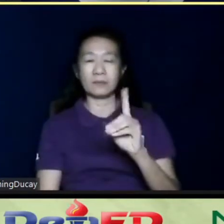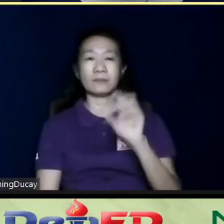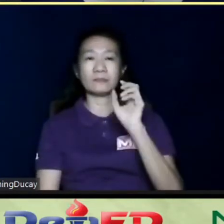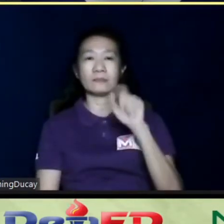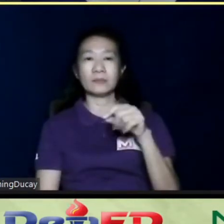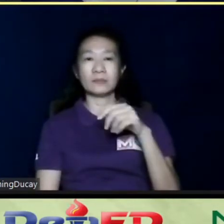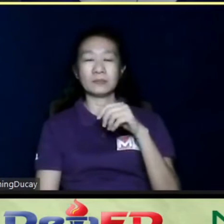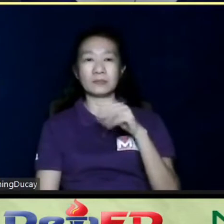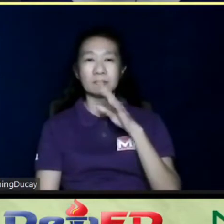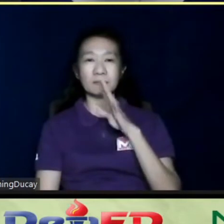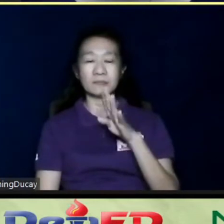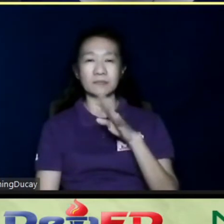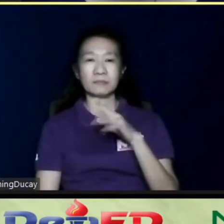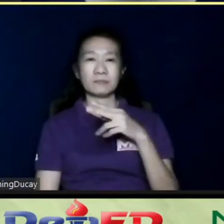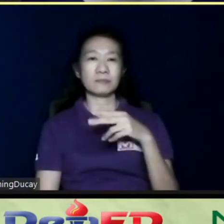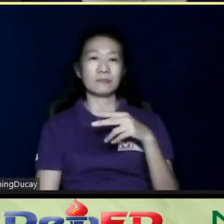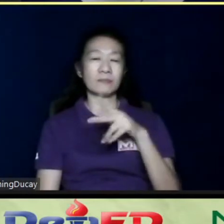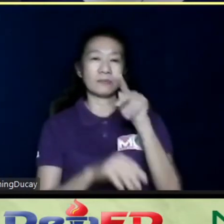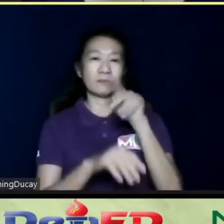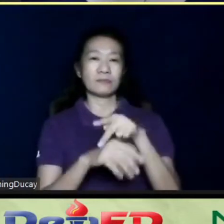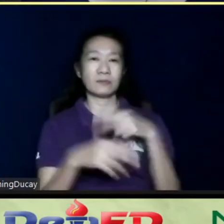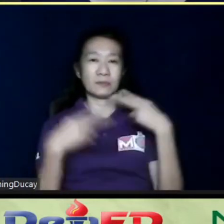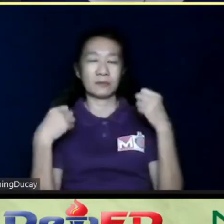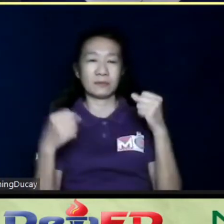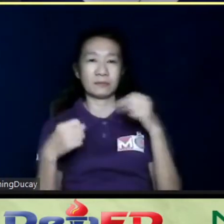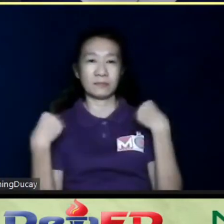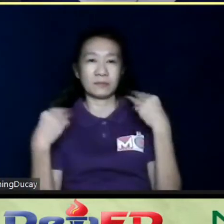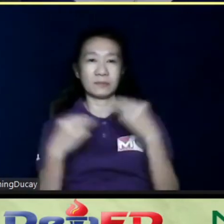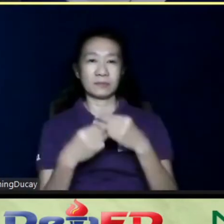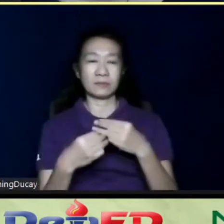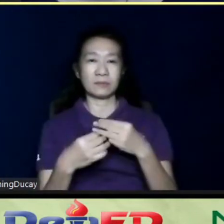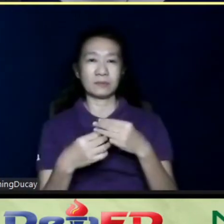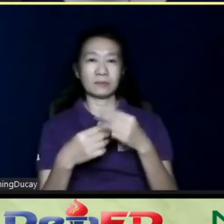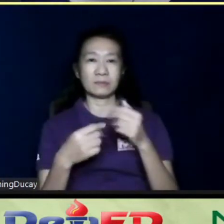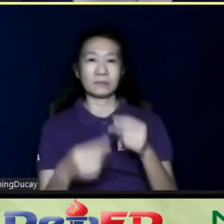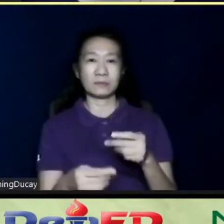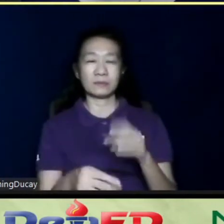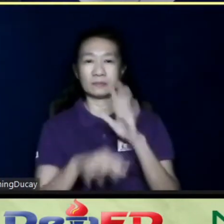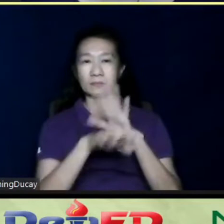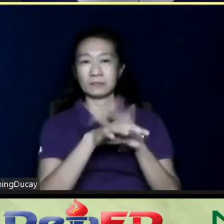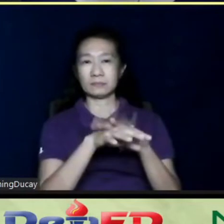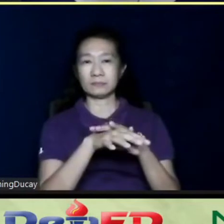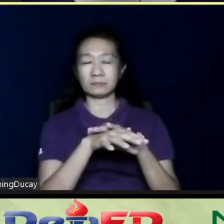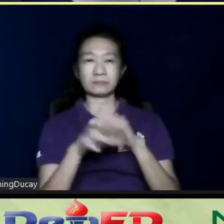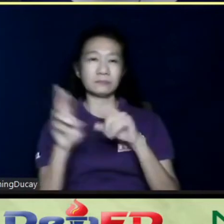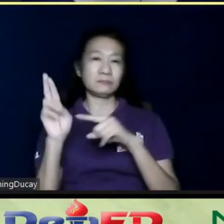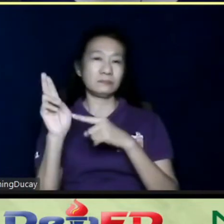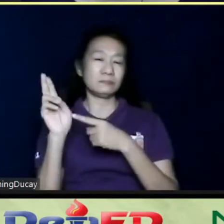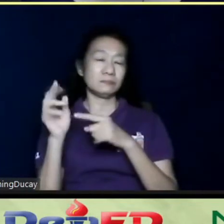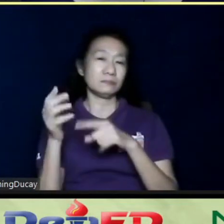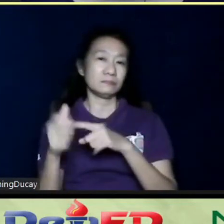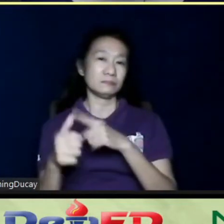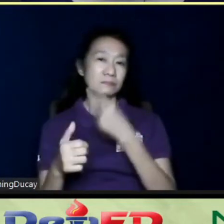already. batas na po. So, I think there's that possibility to tap that resource once the